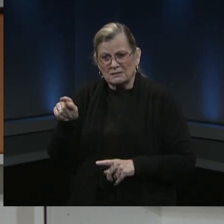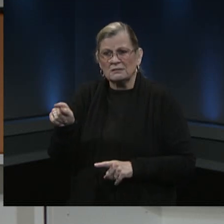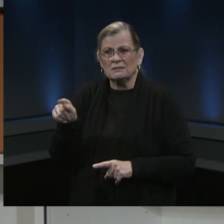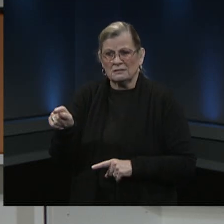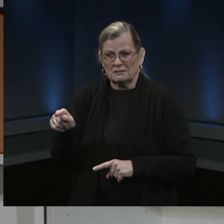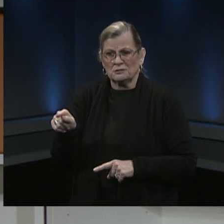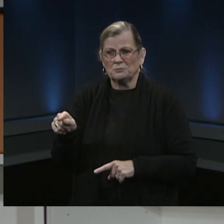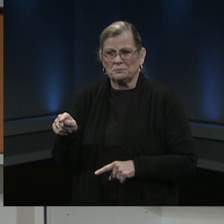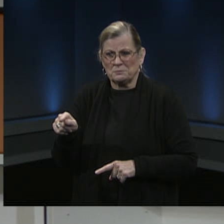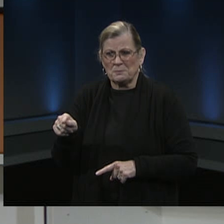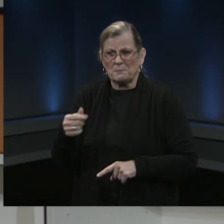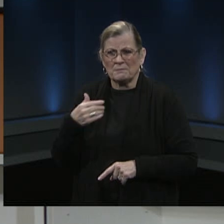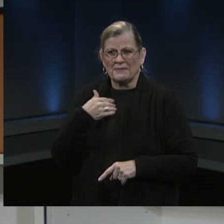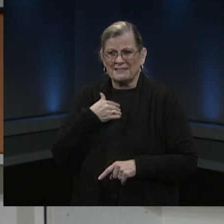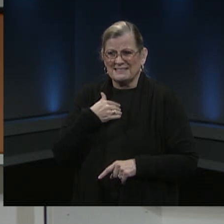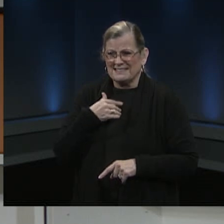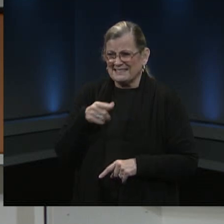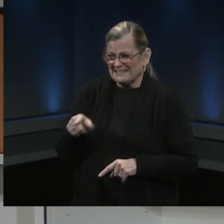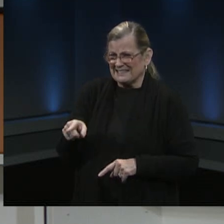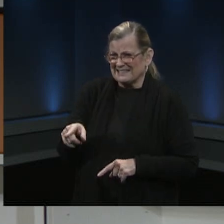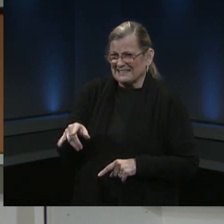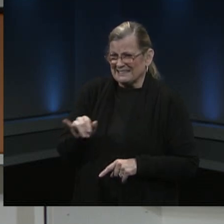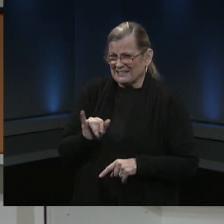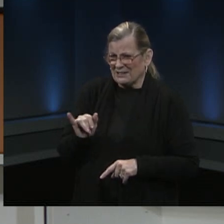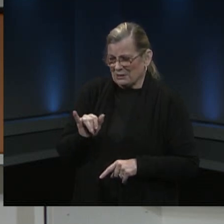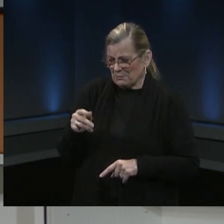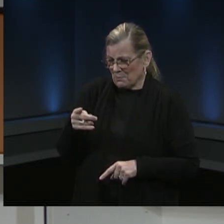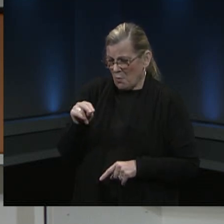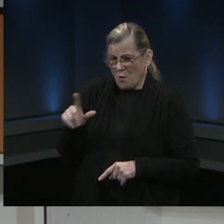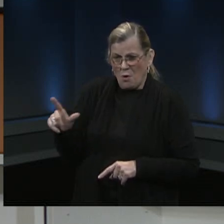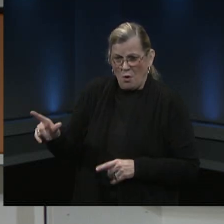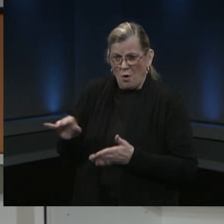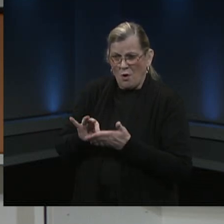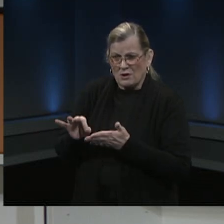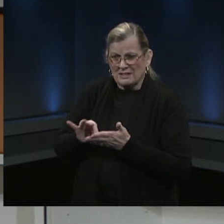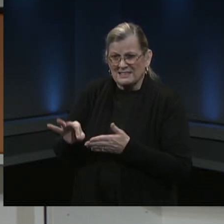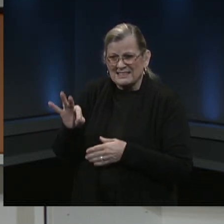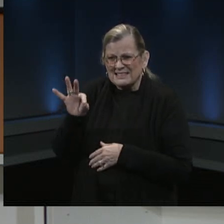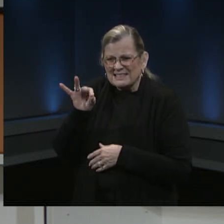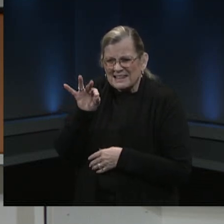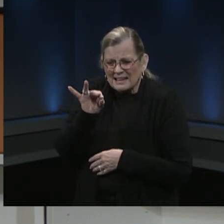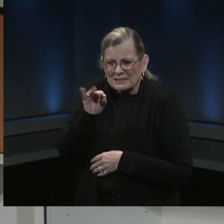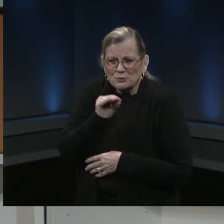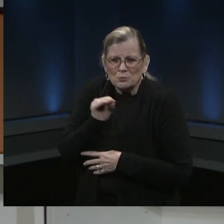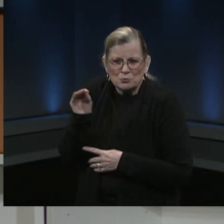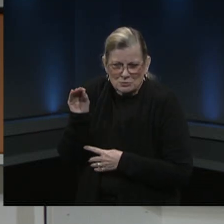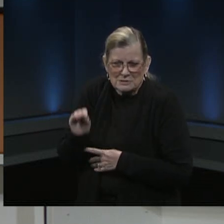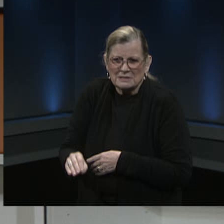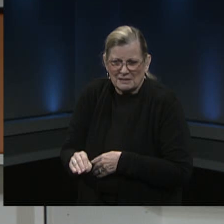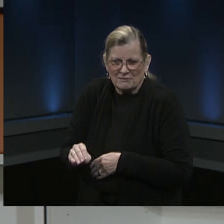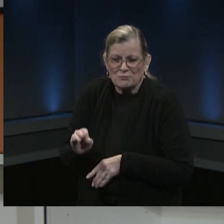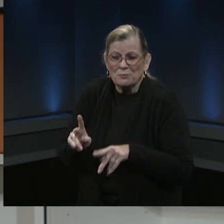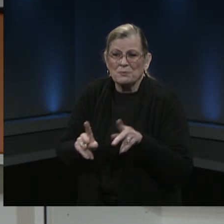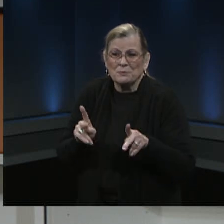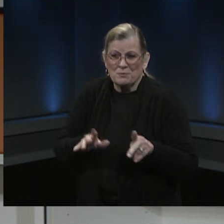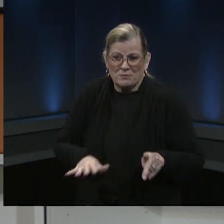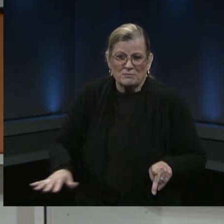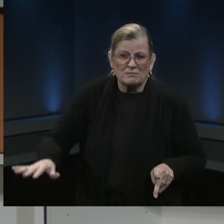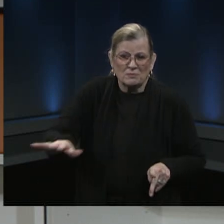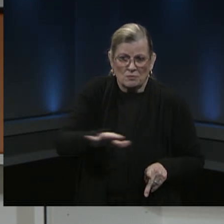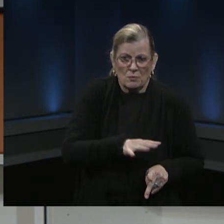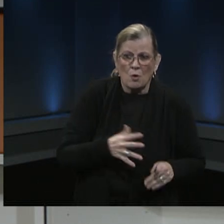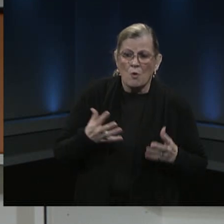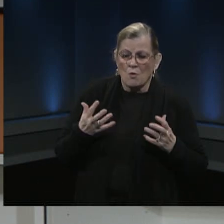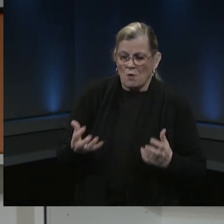this vcu poll database poll that 90 of folks in northern virginia wish to get the